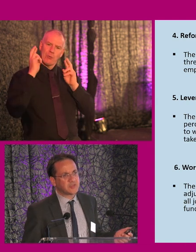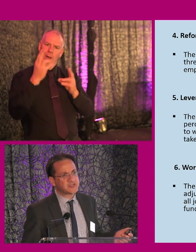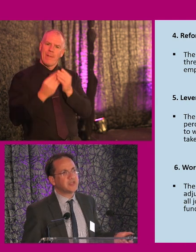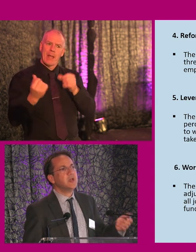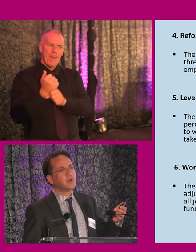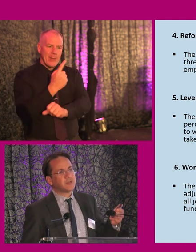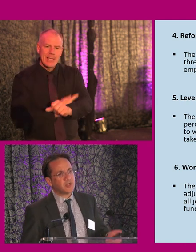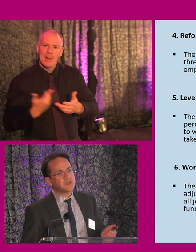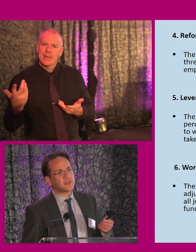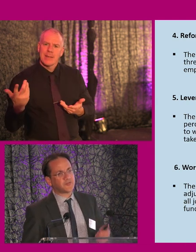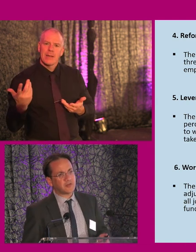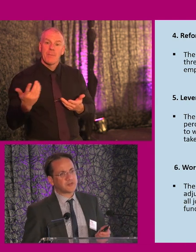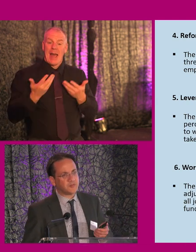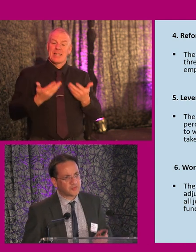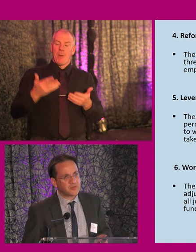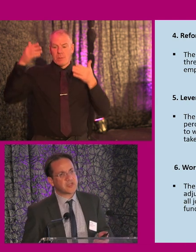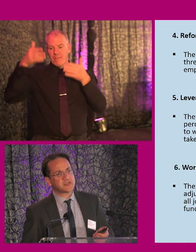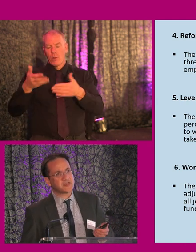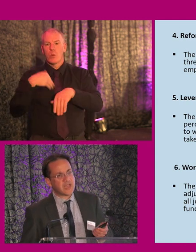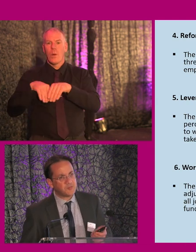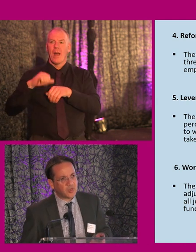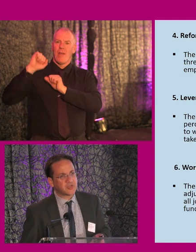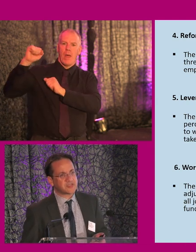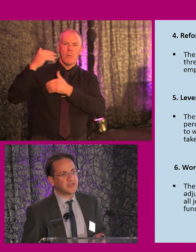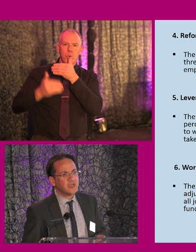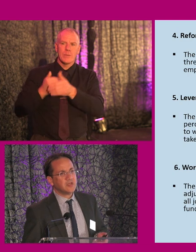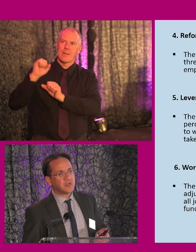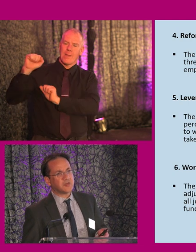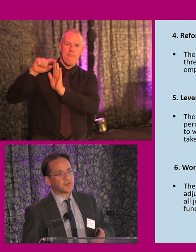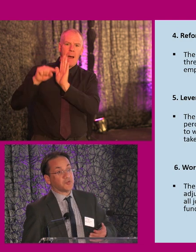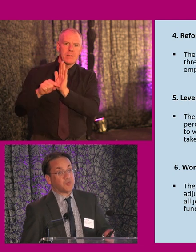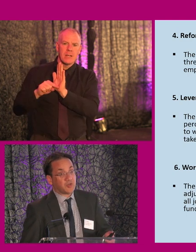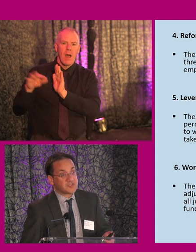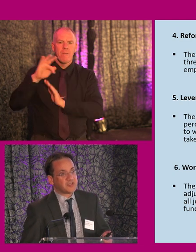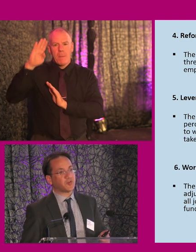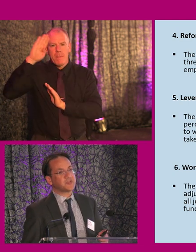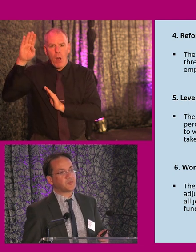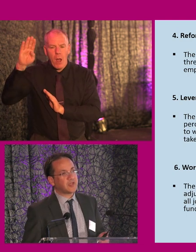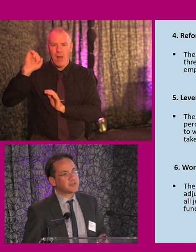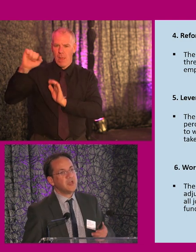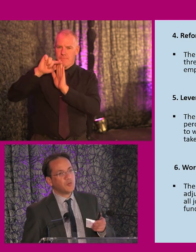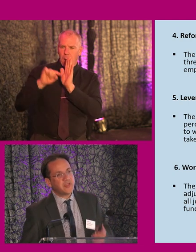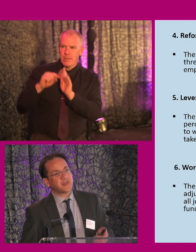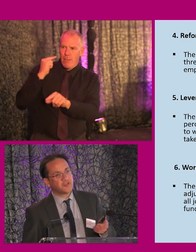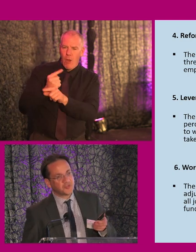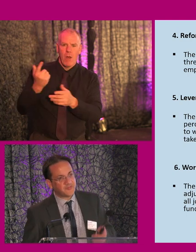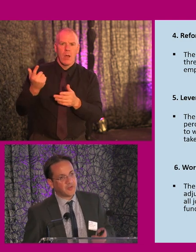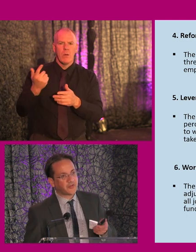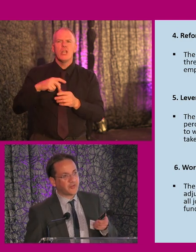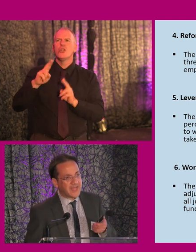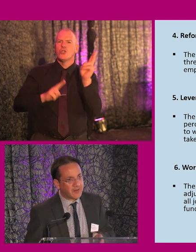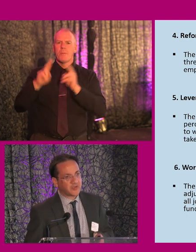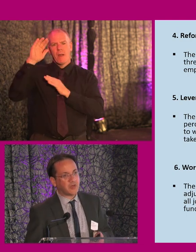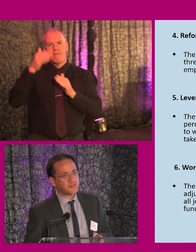disability. At the moment, it's focused on processes and policy, the sorts of policies they've got into place. We think it should be